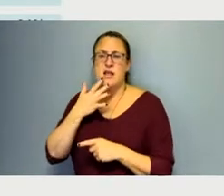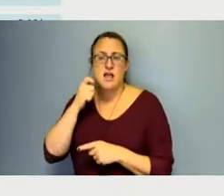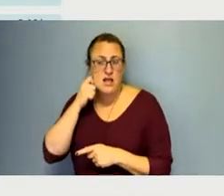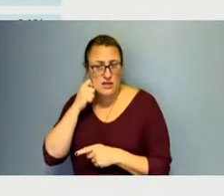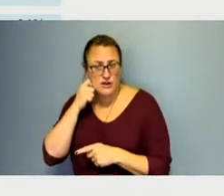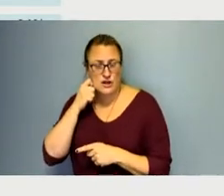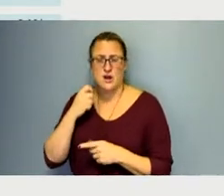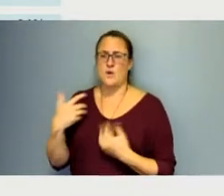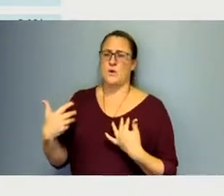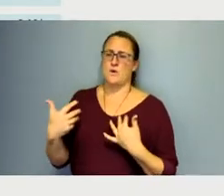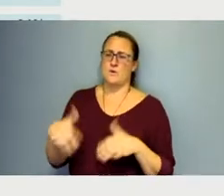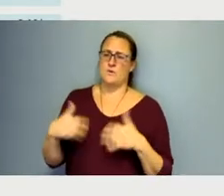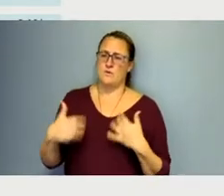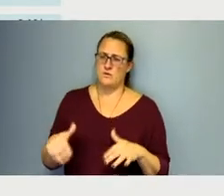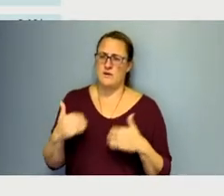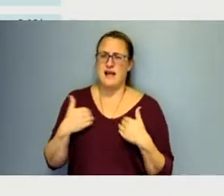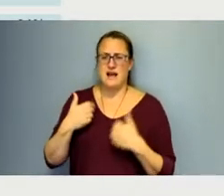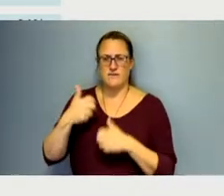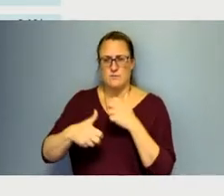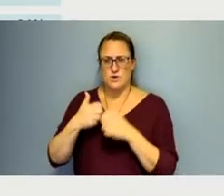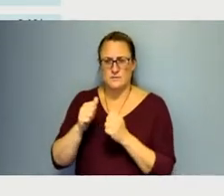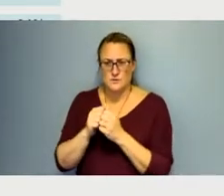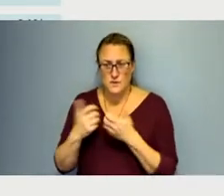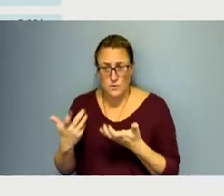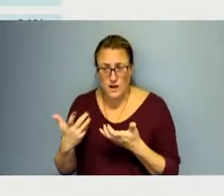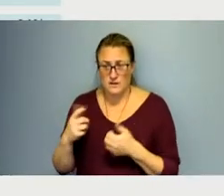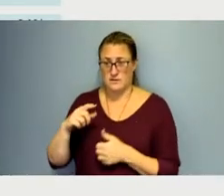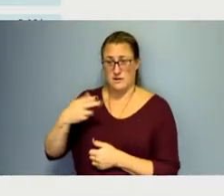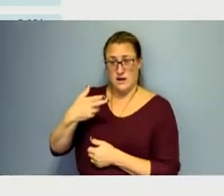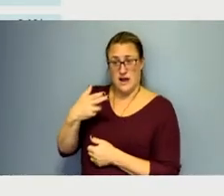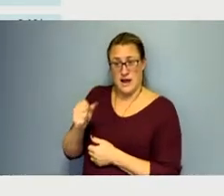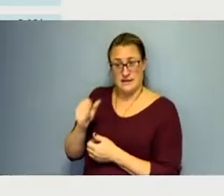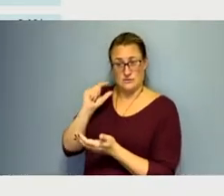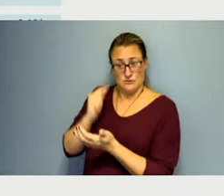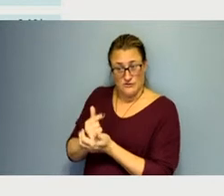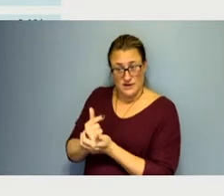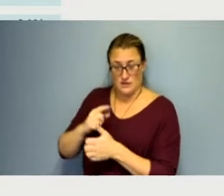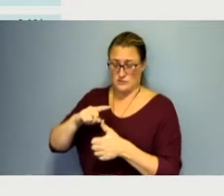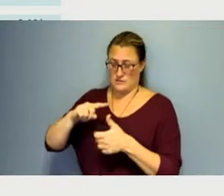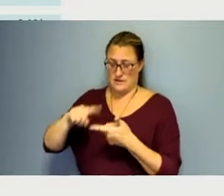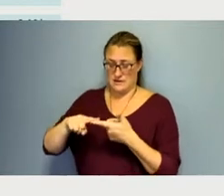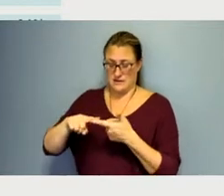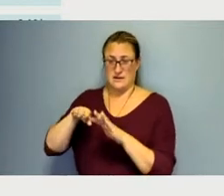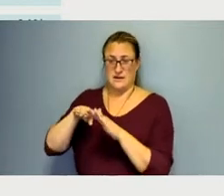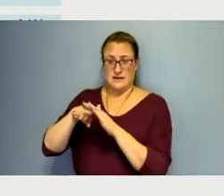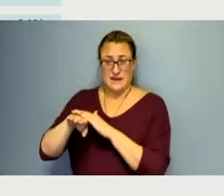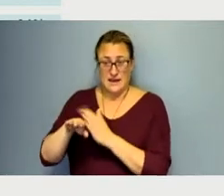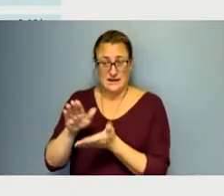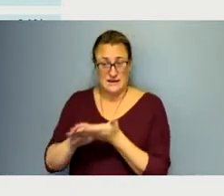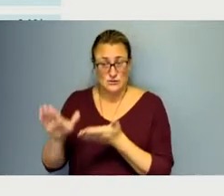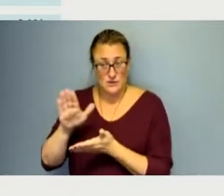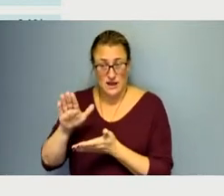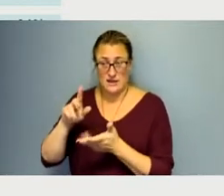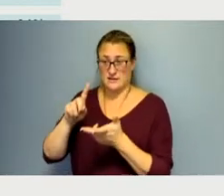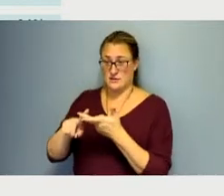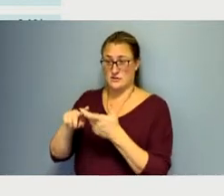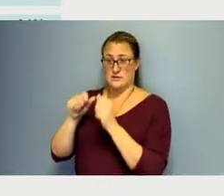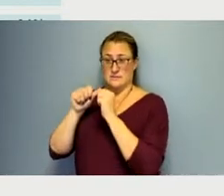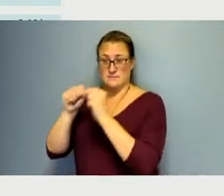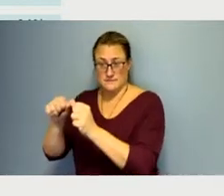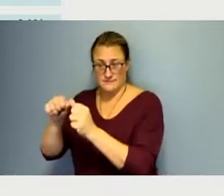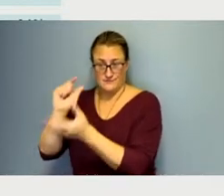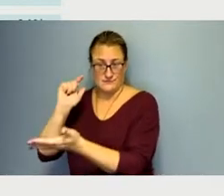are having some issues with number one, graduating from high school. Number two, getting into college. Number three, persisting and graduating.